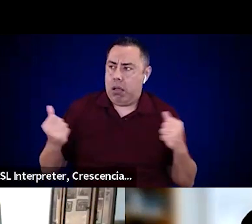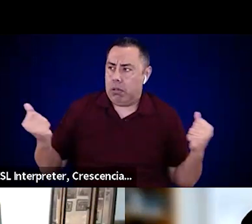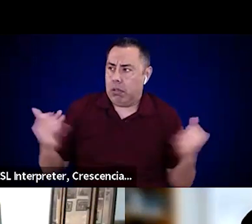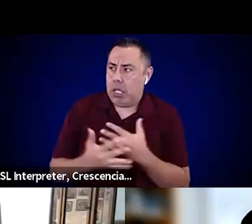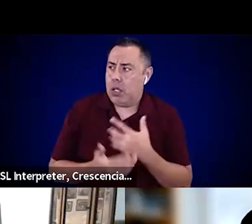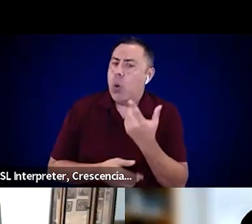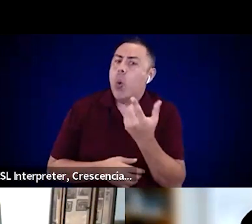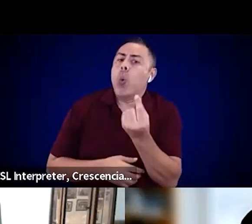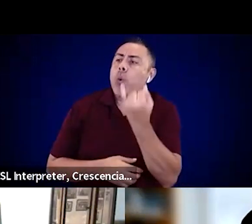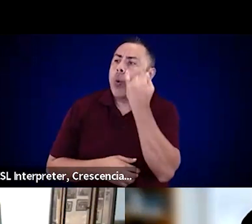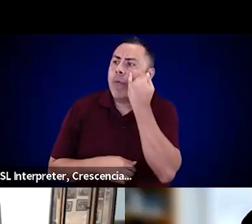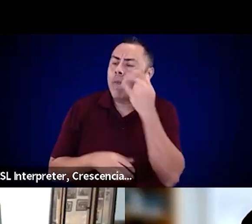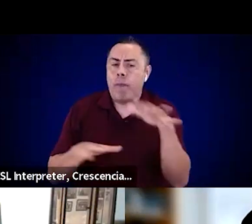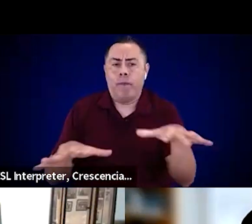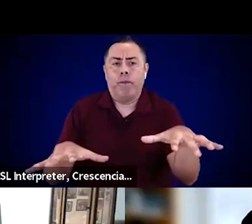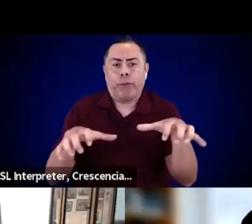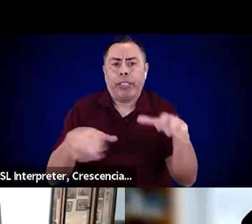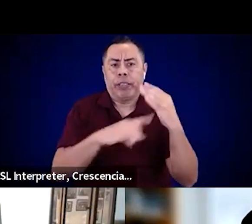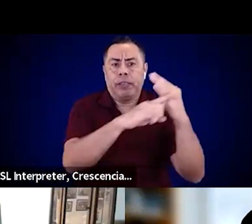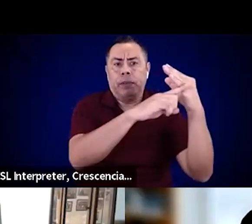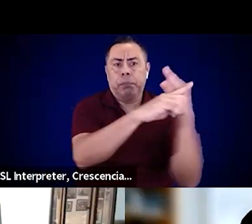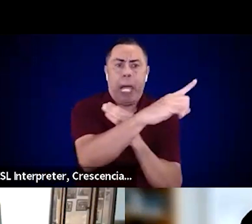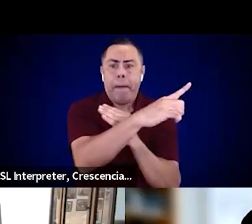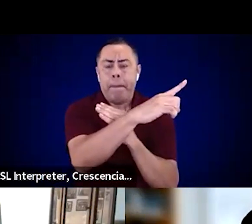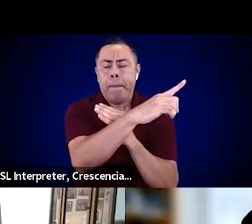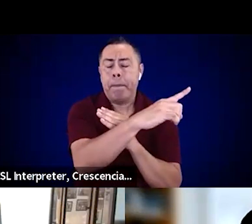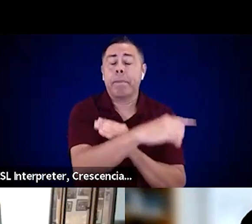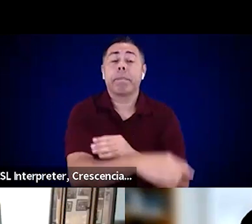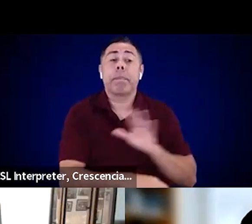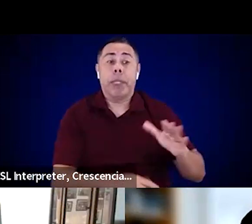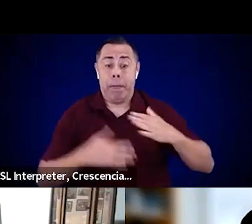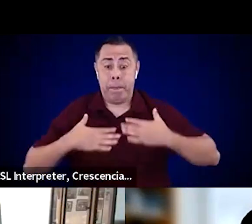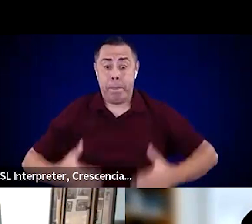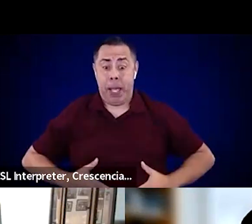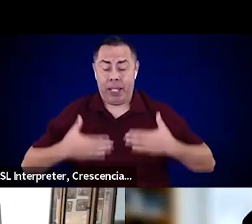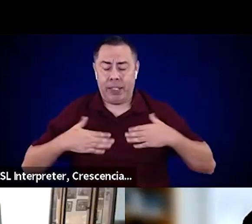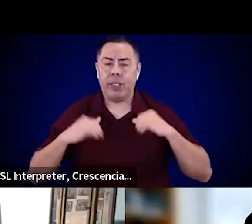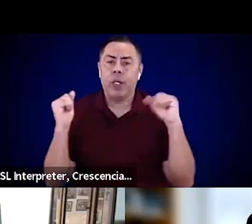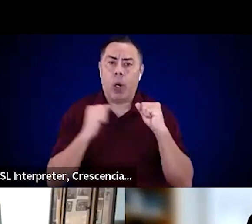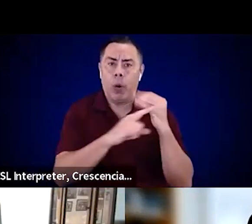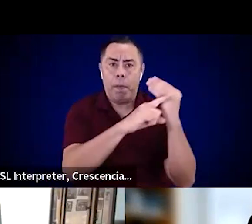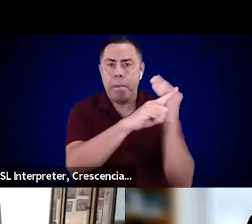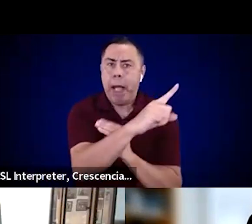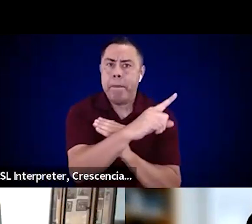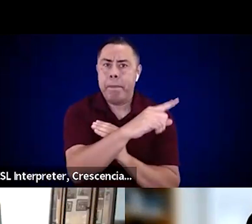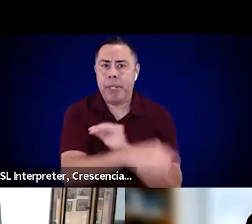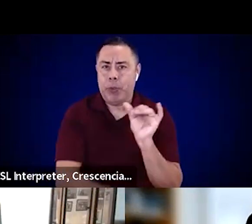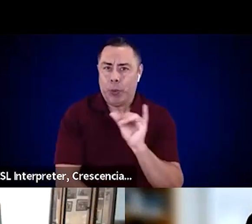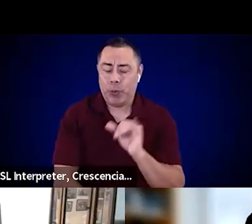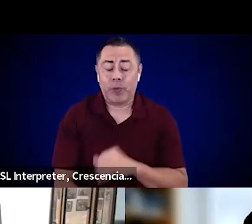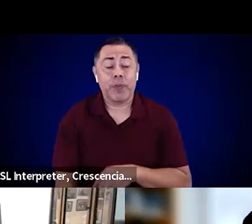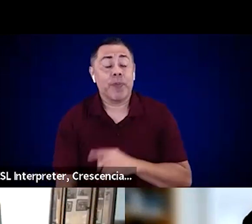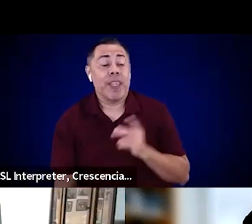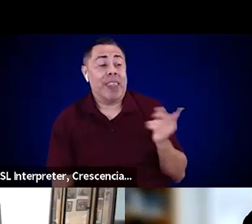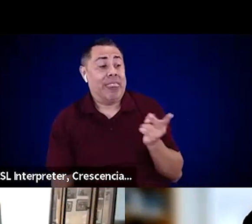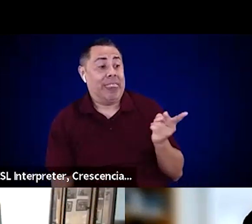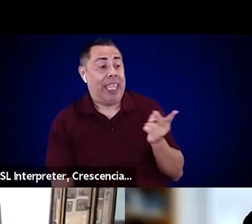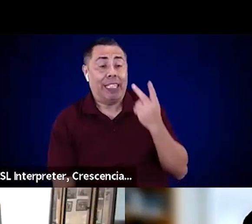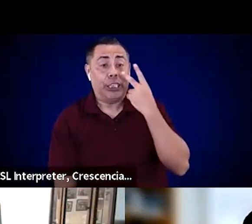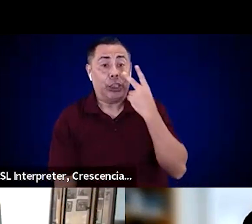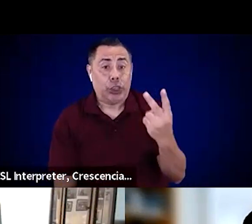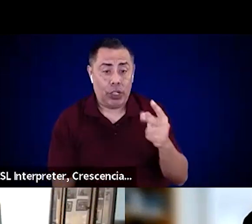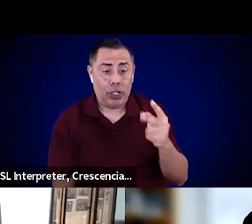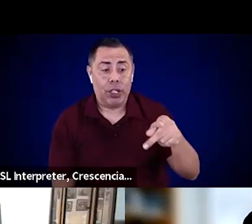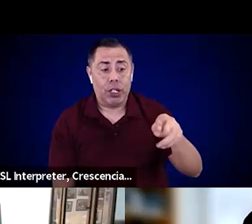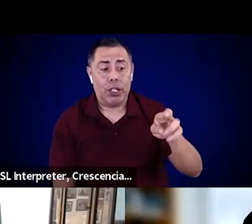their body temperatures. They had seen a press release go out, you know, advertising that a warming shelter